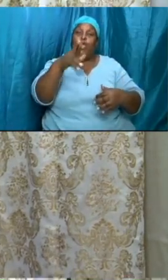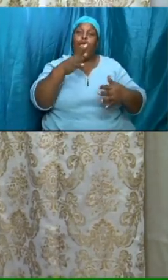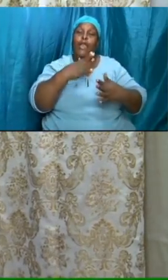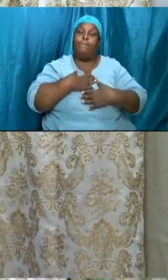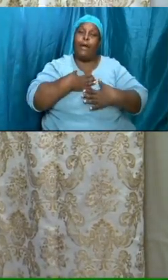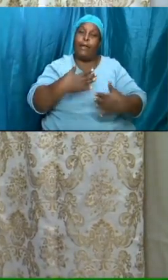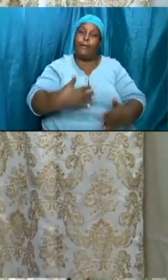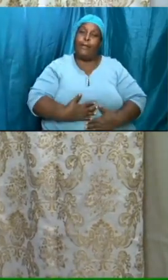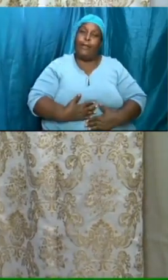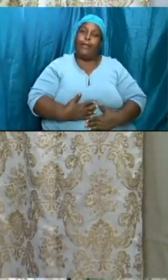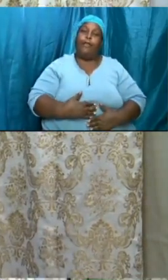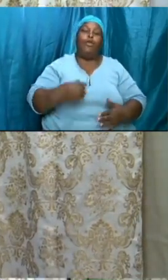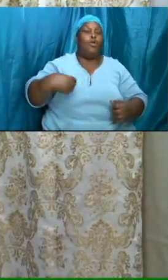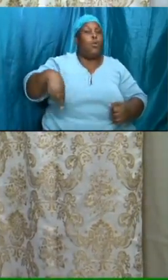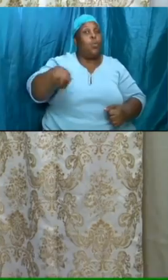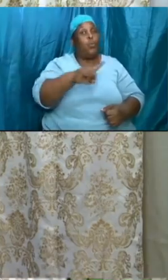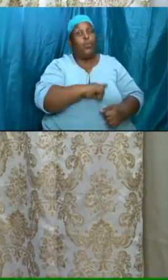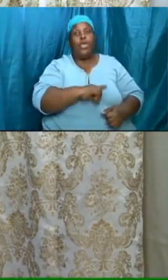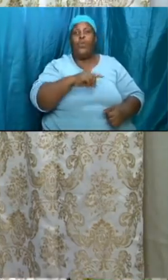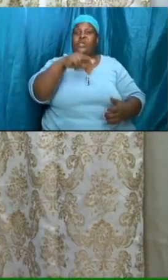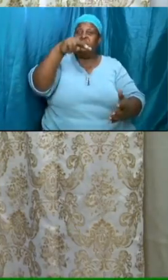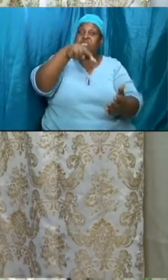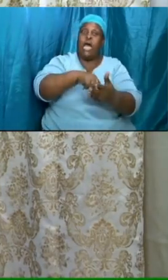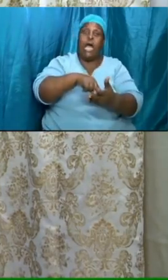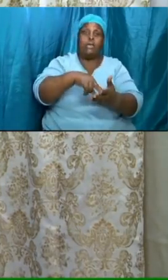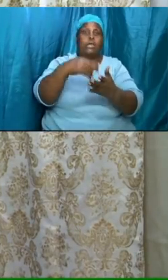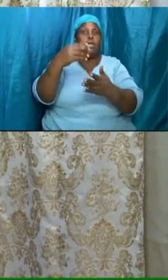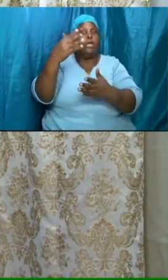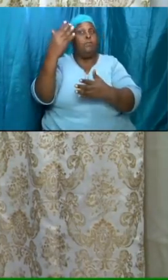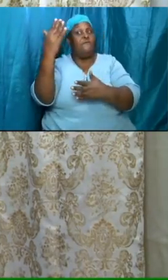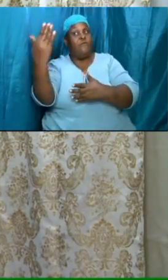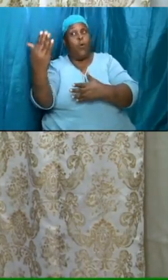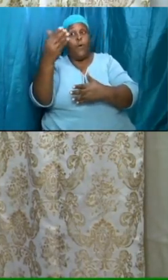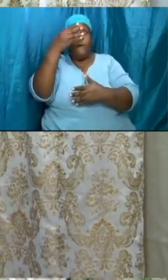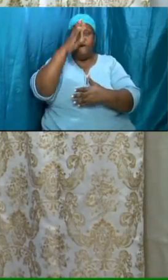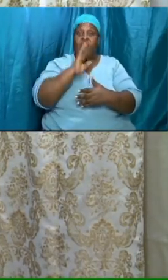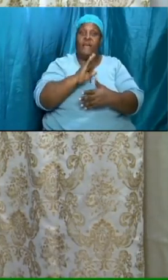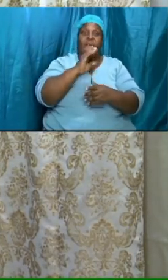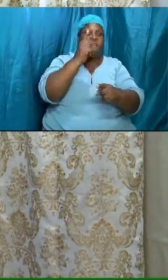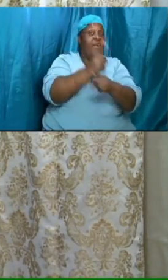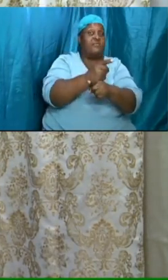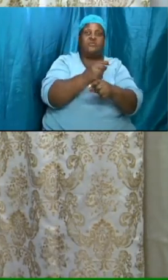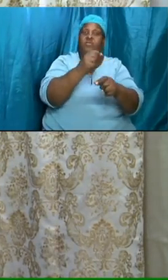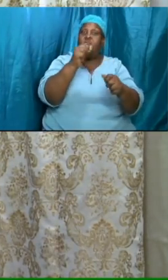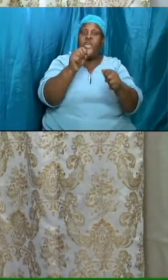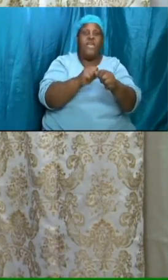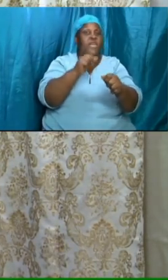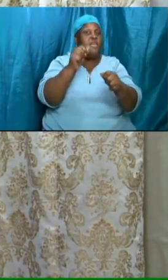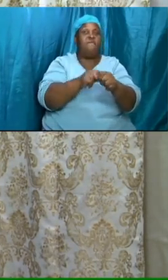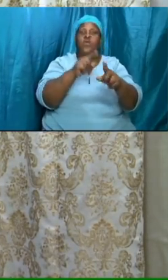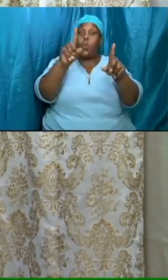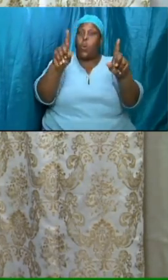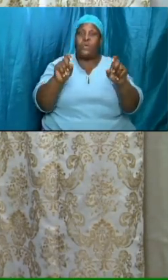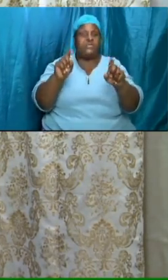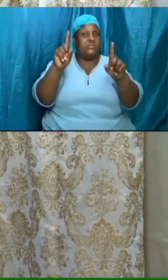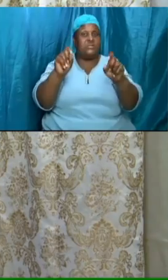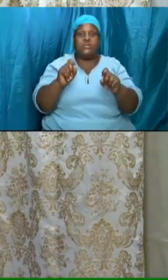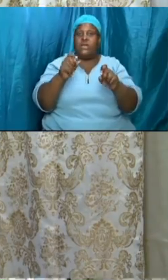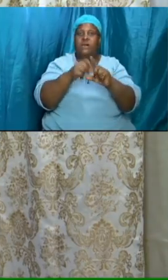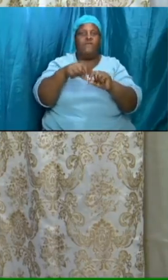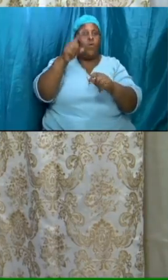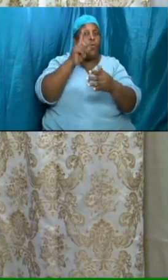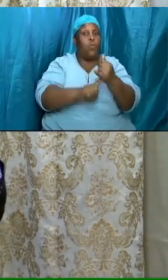will stand before god and give an account for the things that we have done in our lives in terms of our service to god